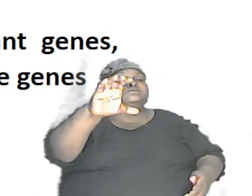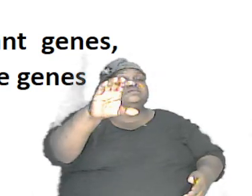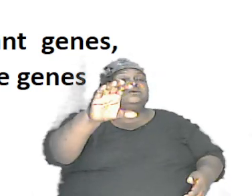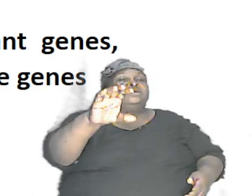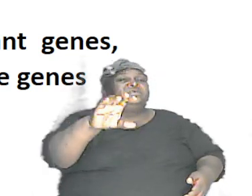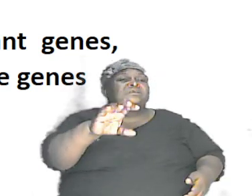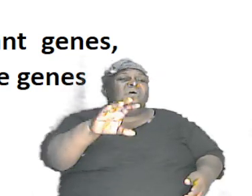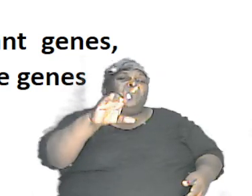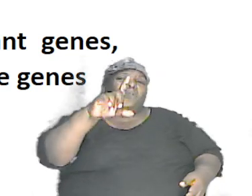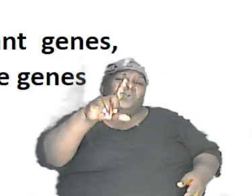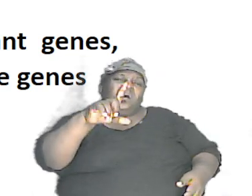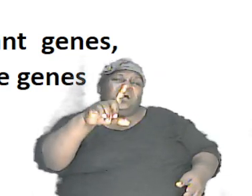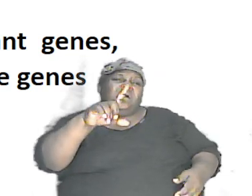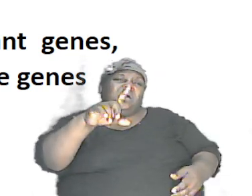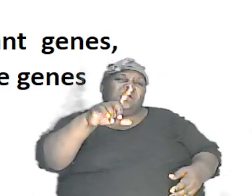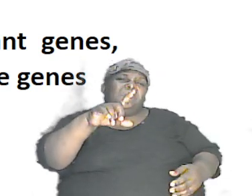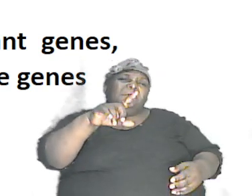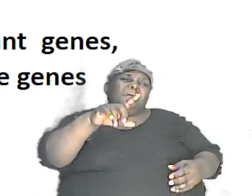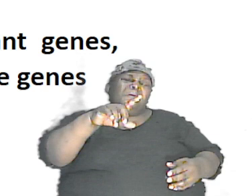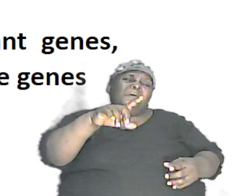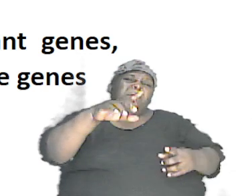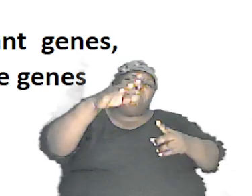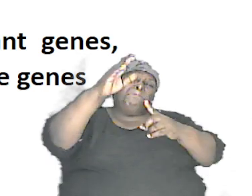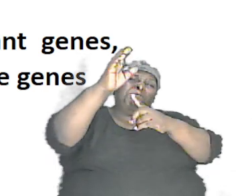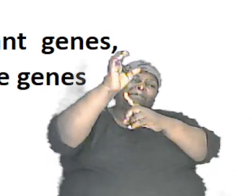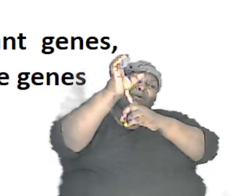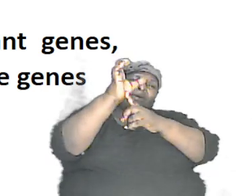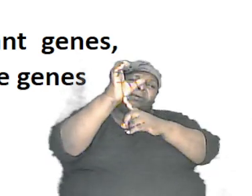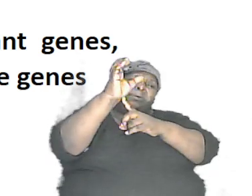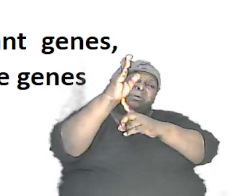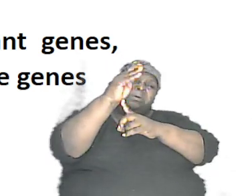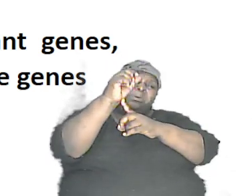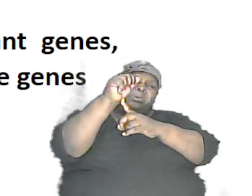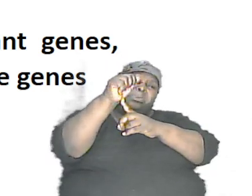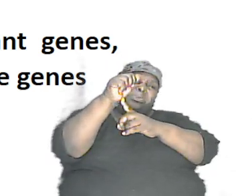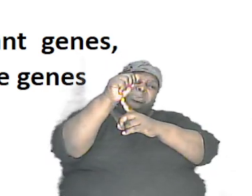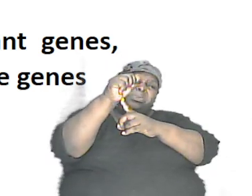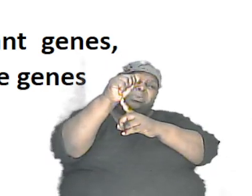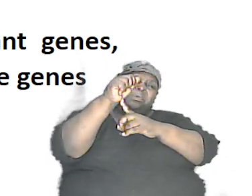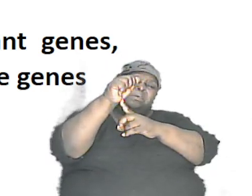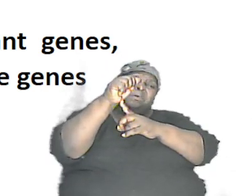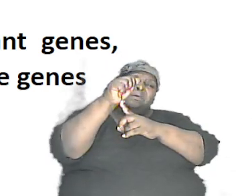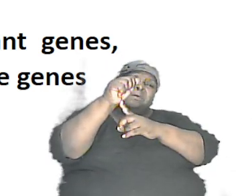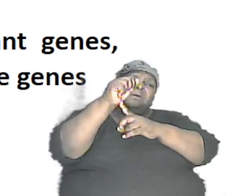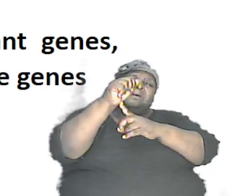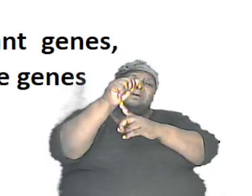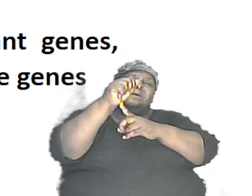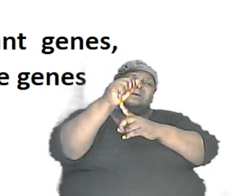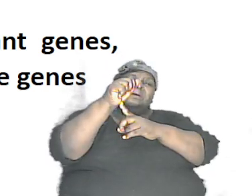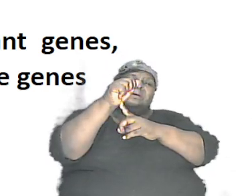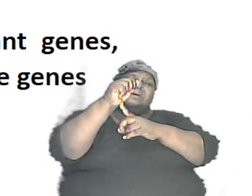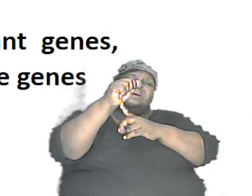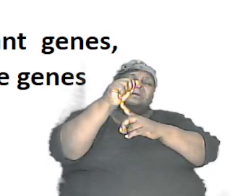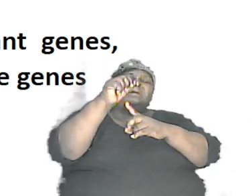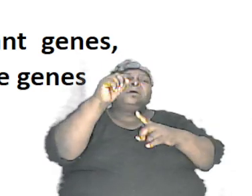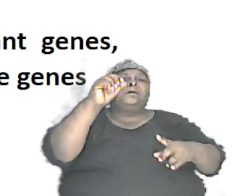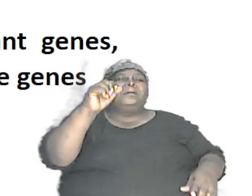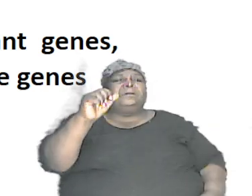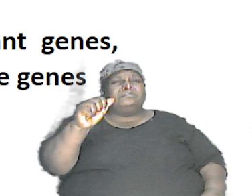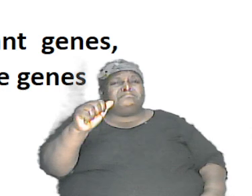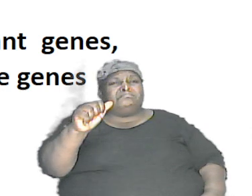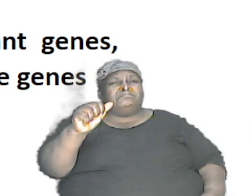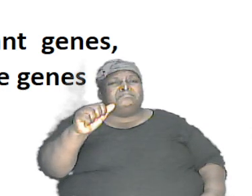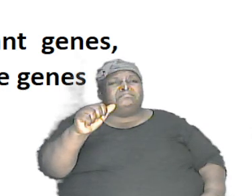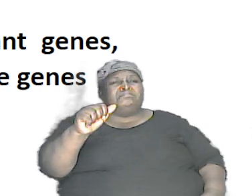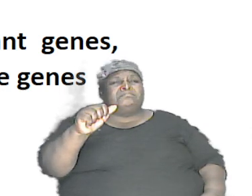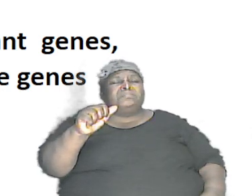them is a capital A and one is a common A look at the screen one is a capital B one is a